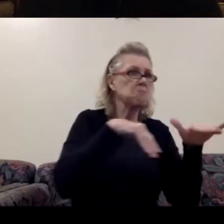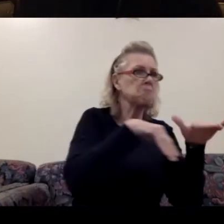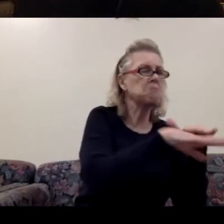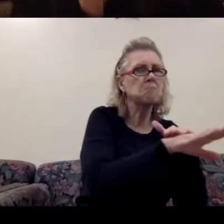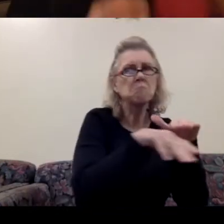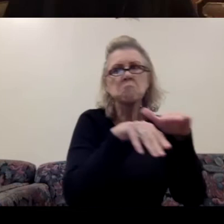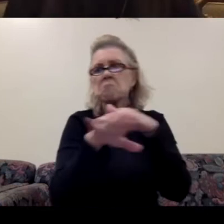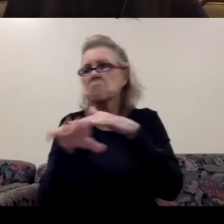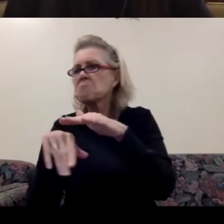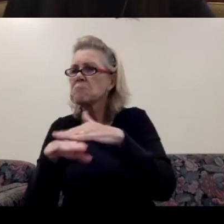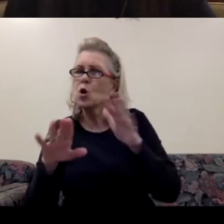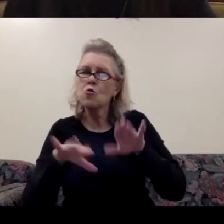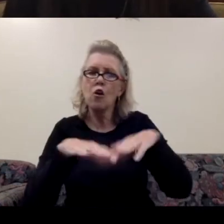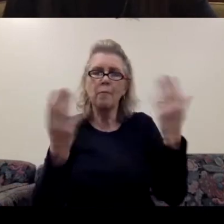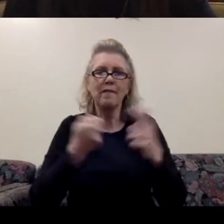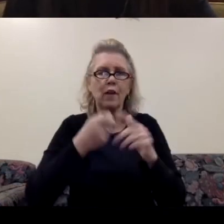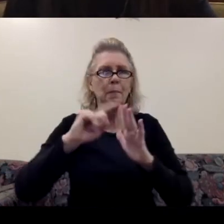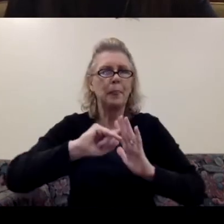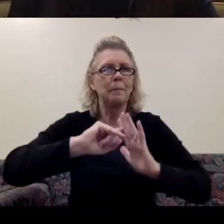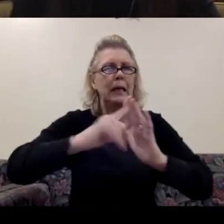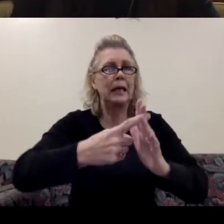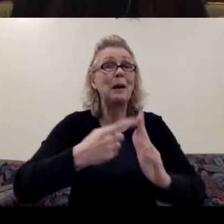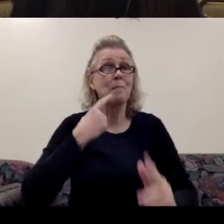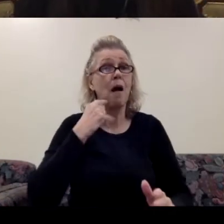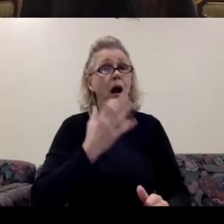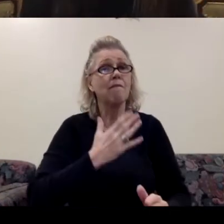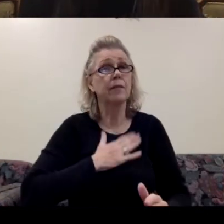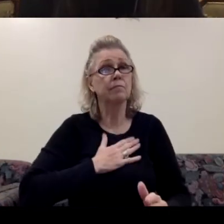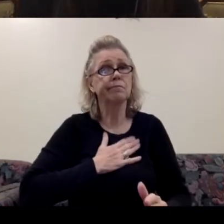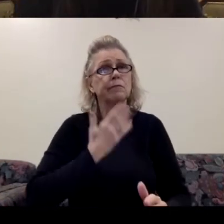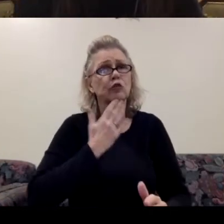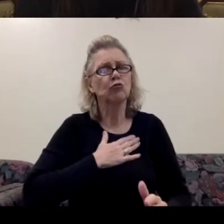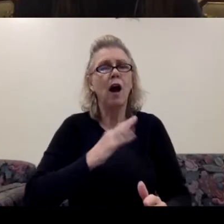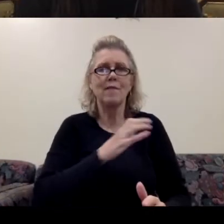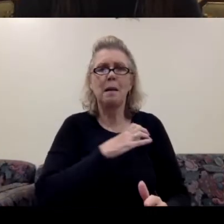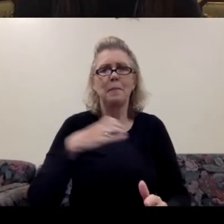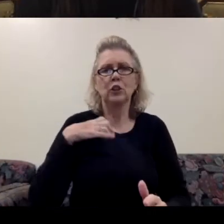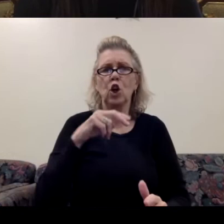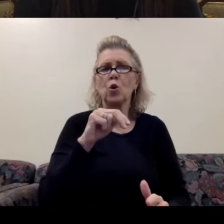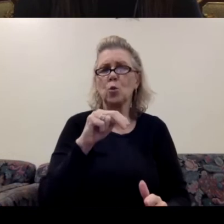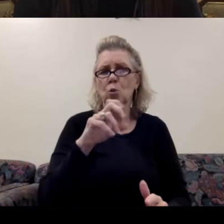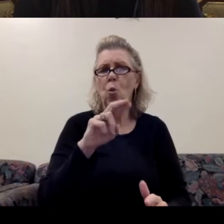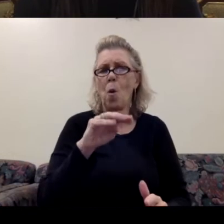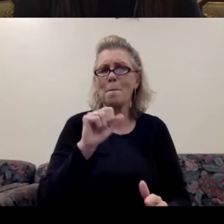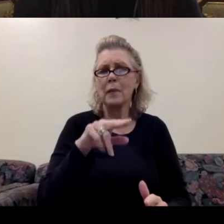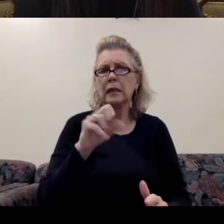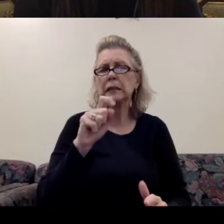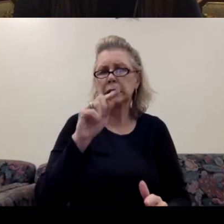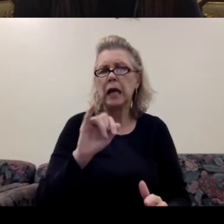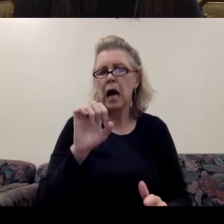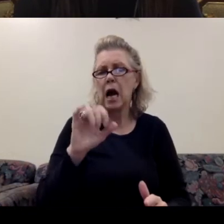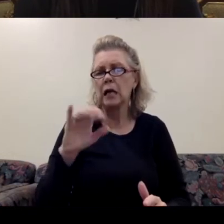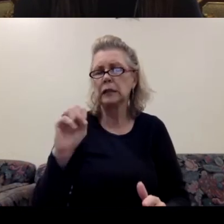very beginning, because of the generosity of Commissioner Norman Stiesel. And every